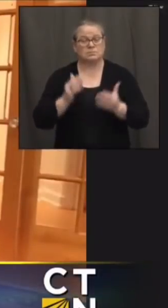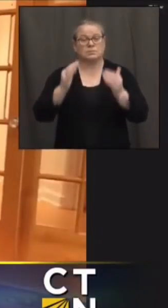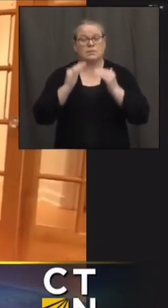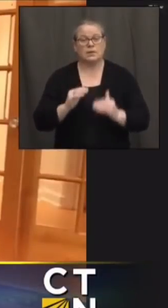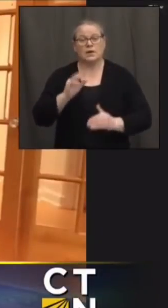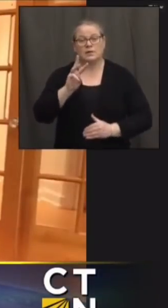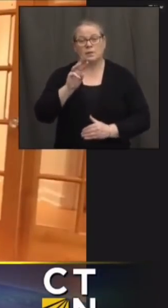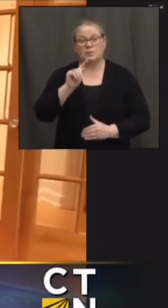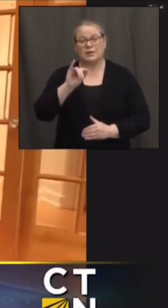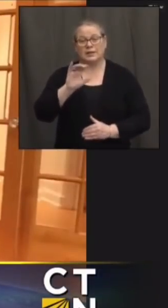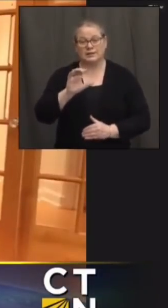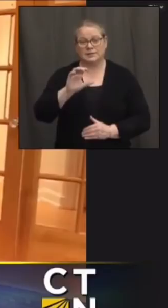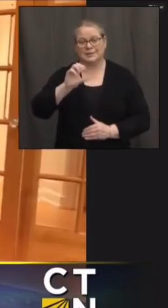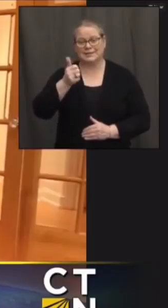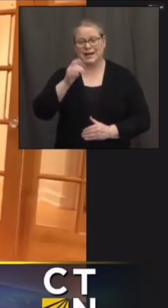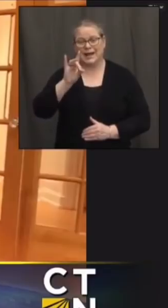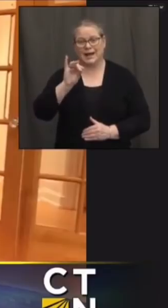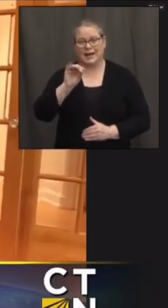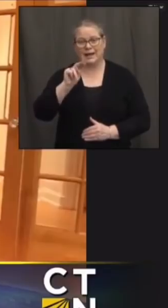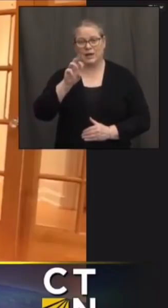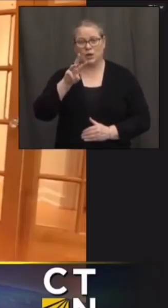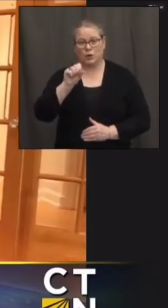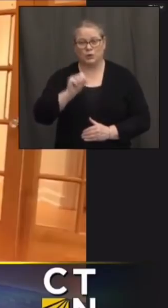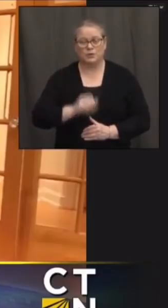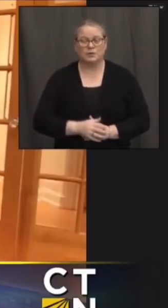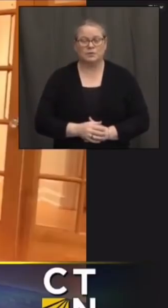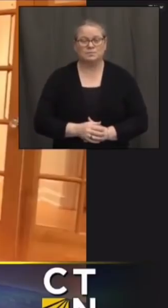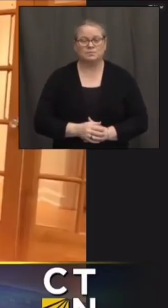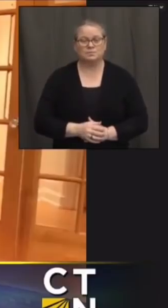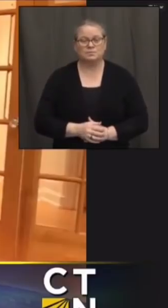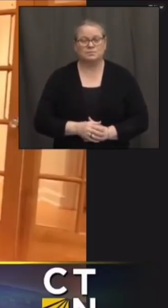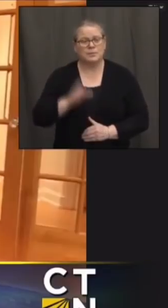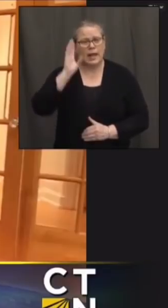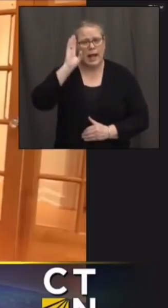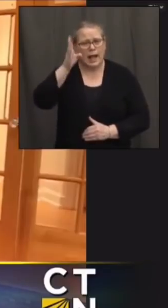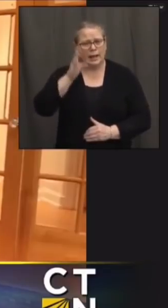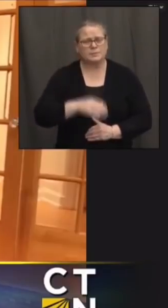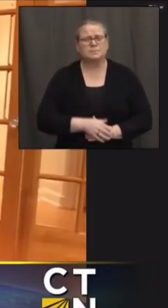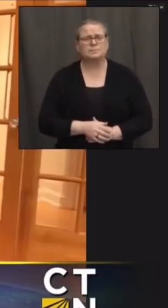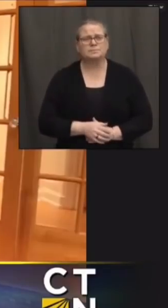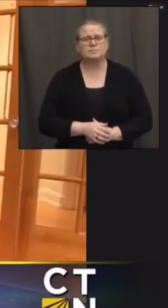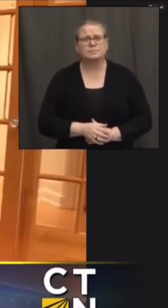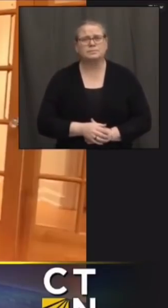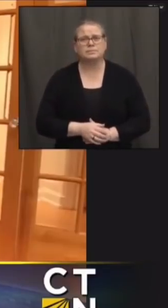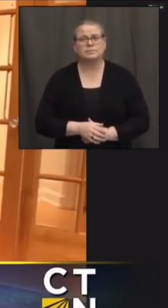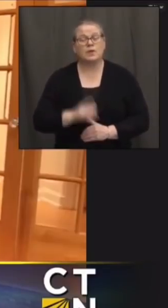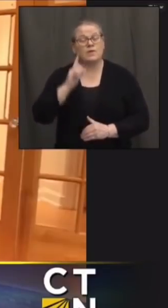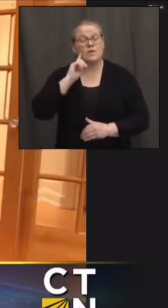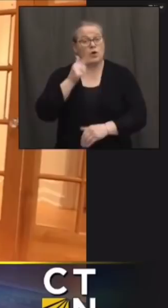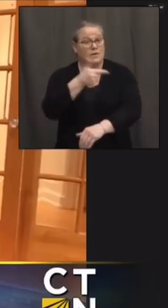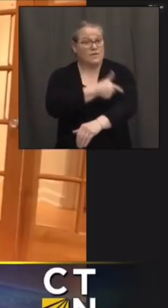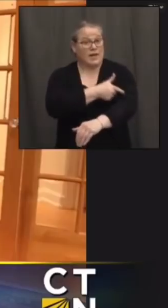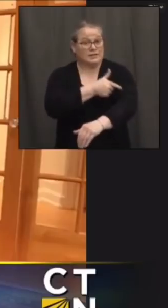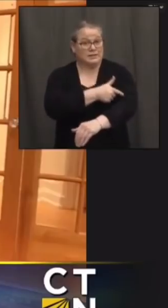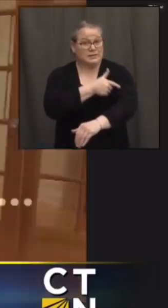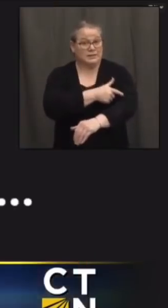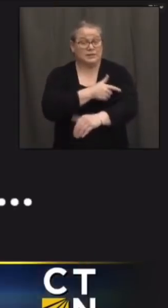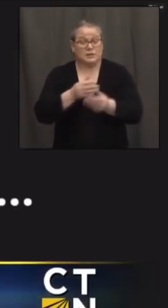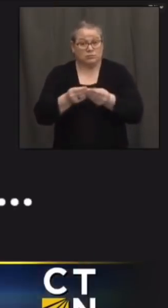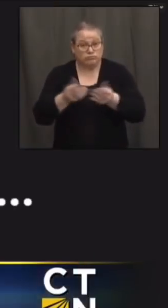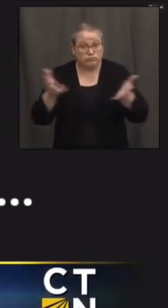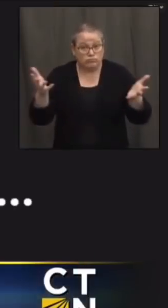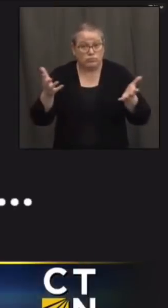wtic 1080 news hi as far as vaccine distribution is there anything specific you expect to